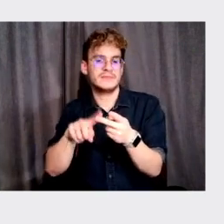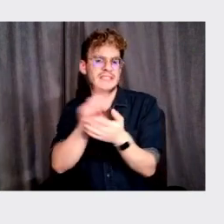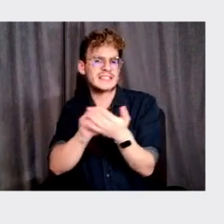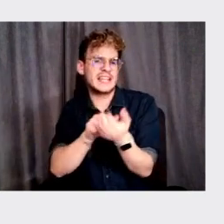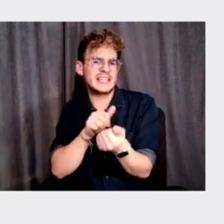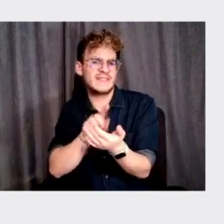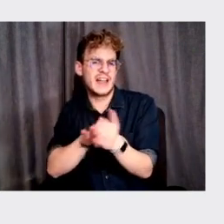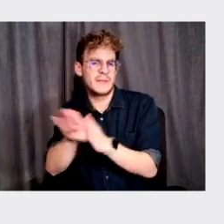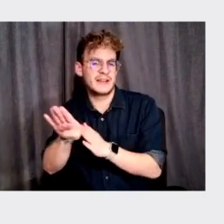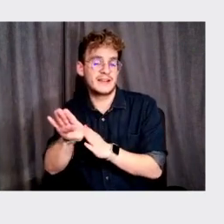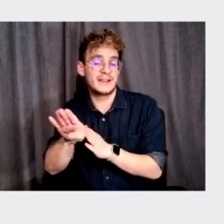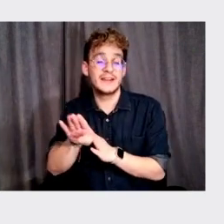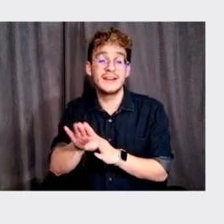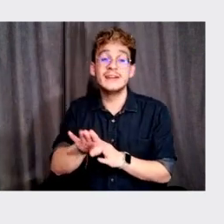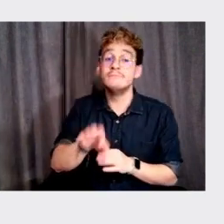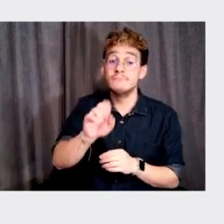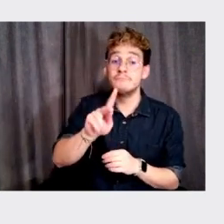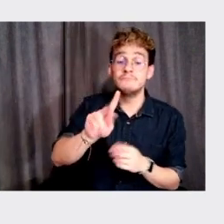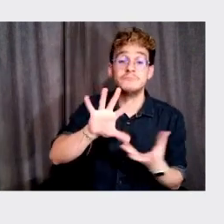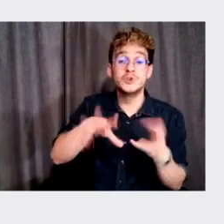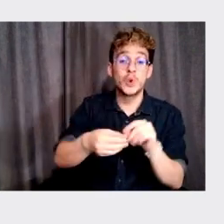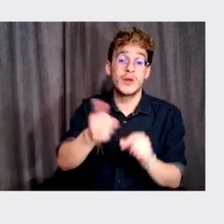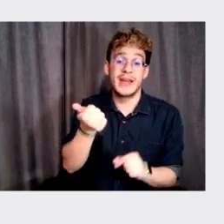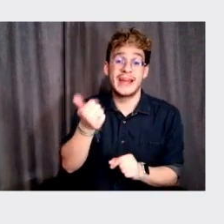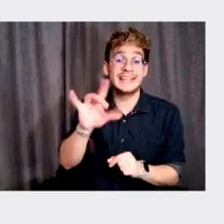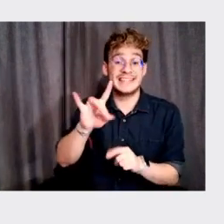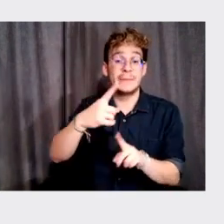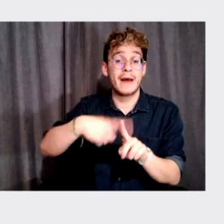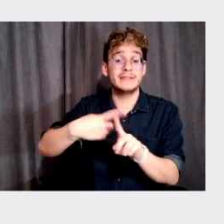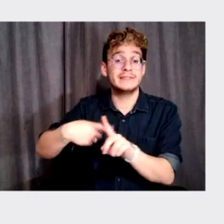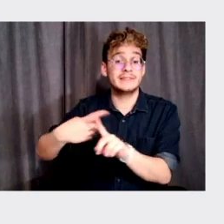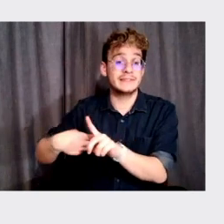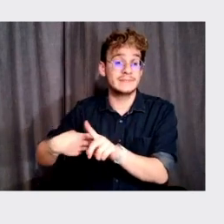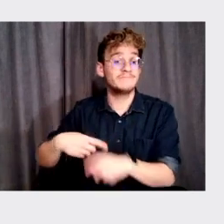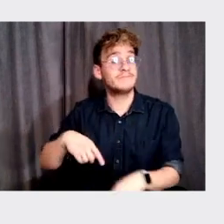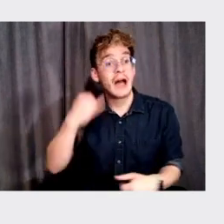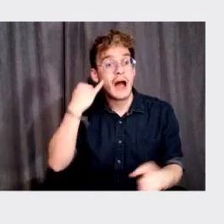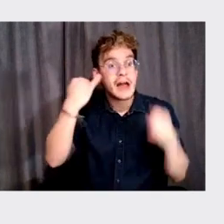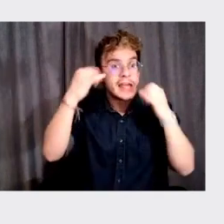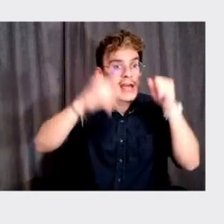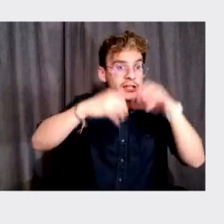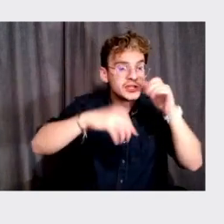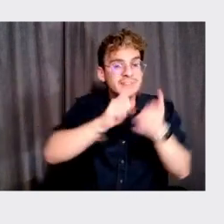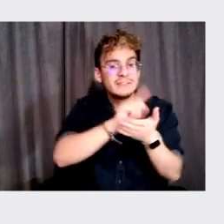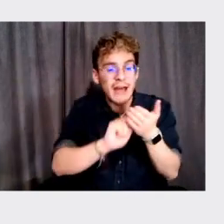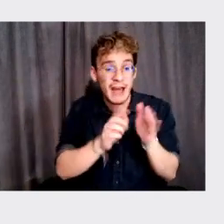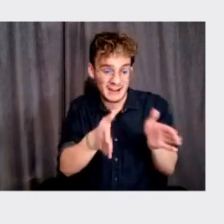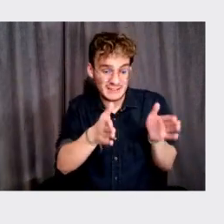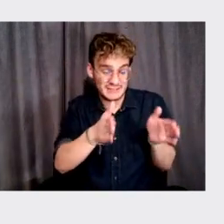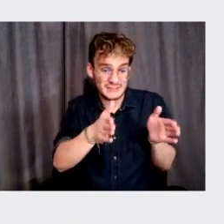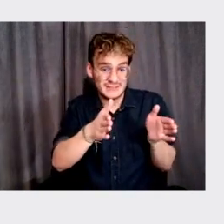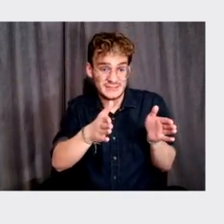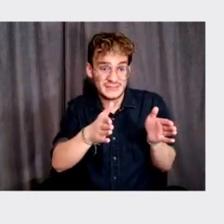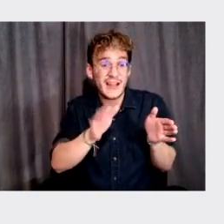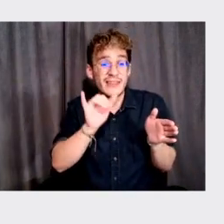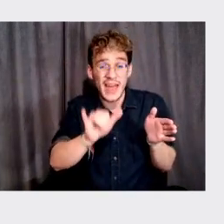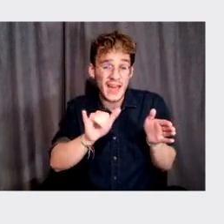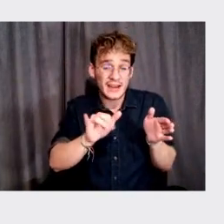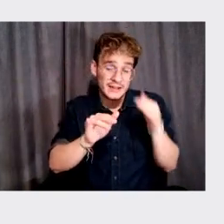So it was a total of 18 months and the ideation and the sort of design only phase